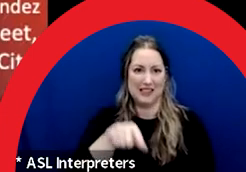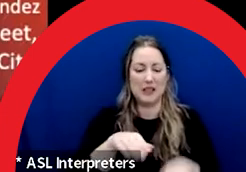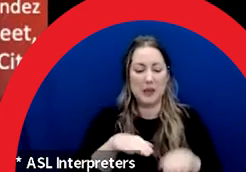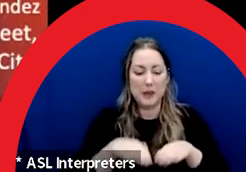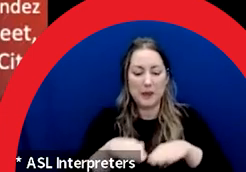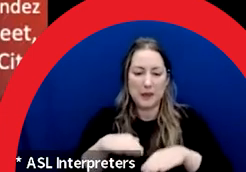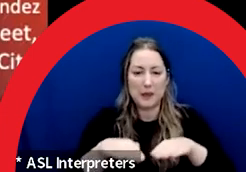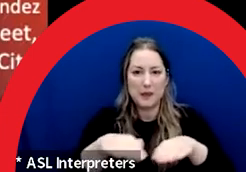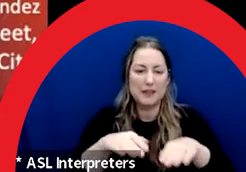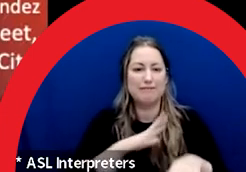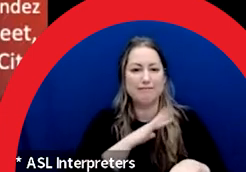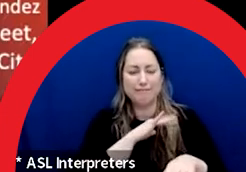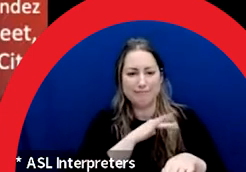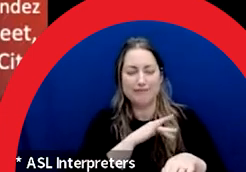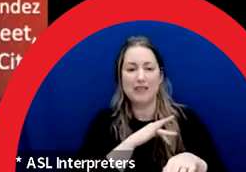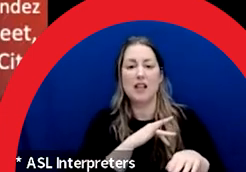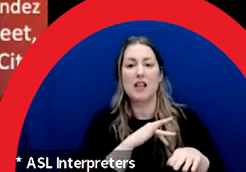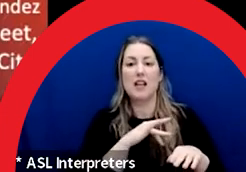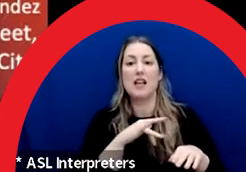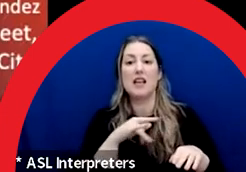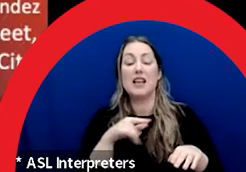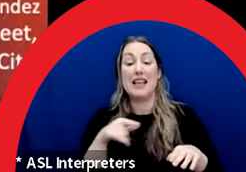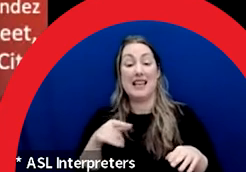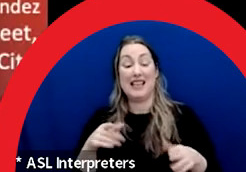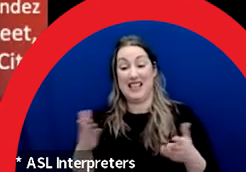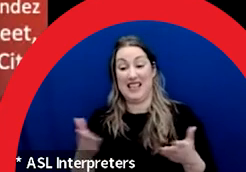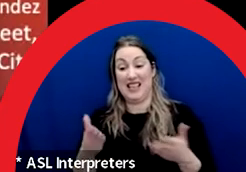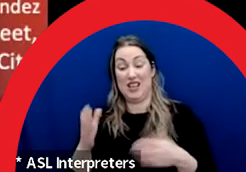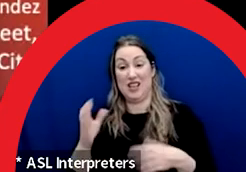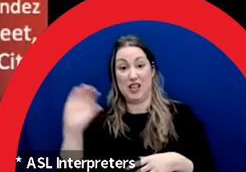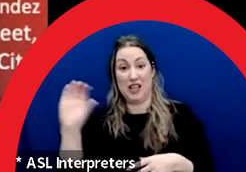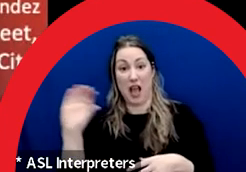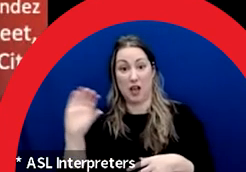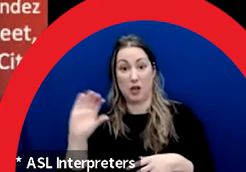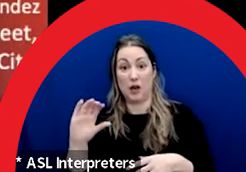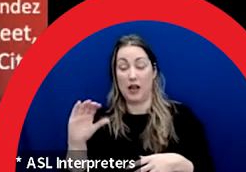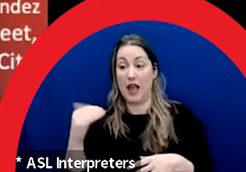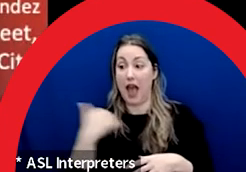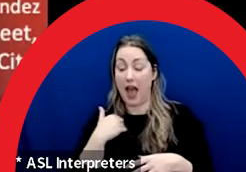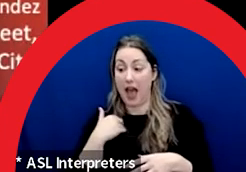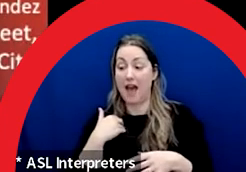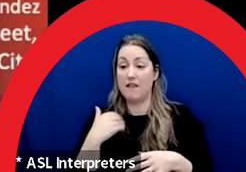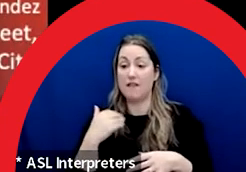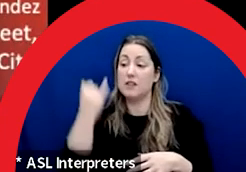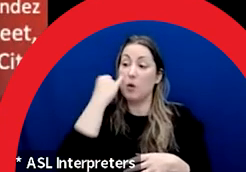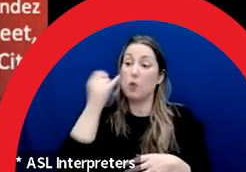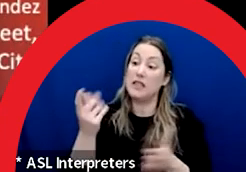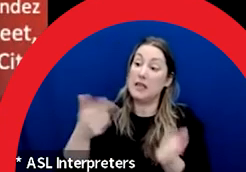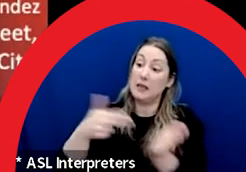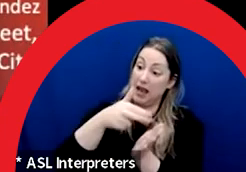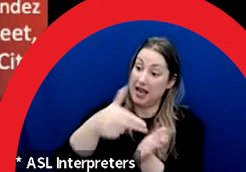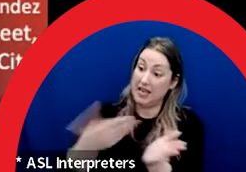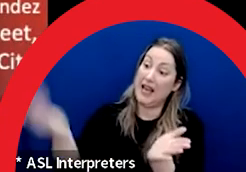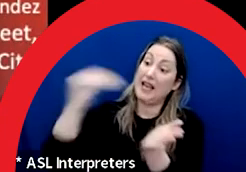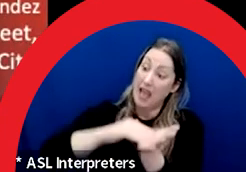the city to this Calgary Chinatown call because we don't have funding or commitment for additional repainting of this area